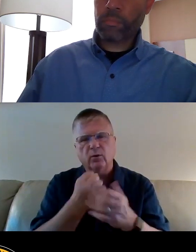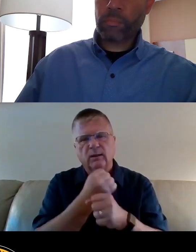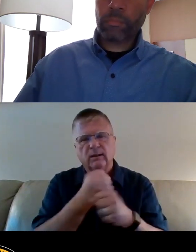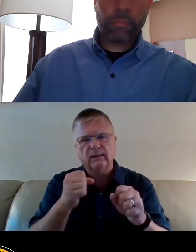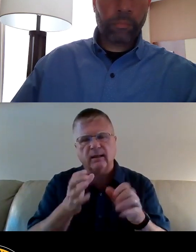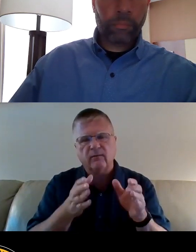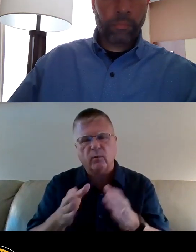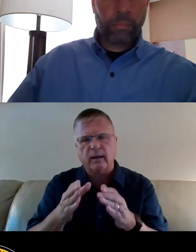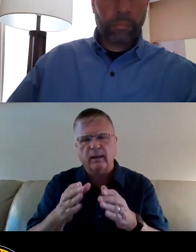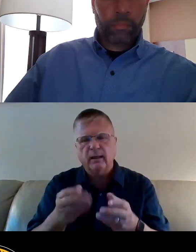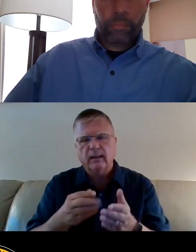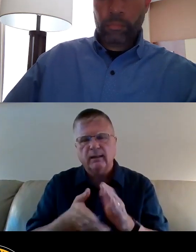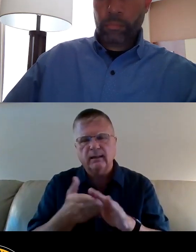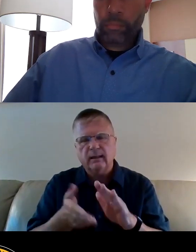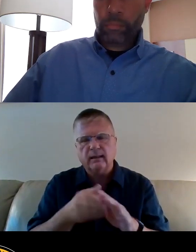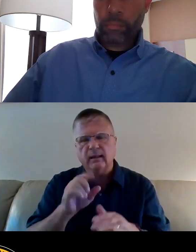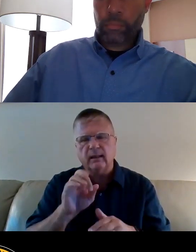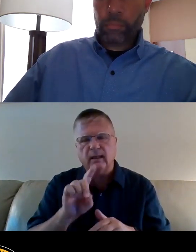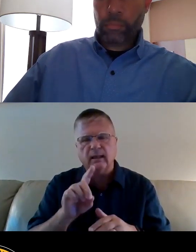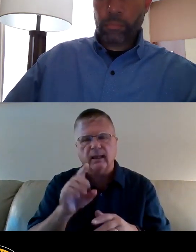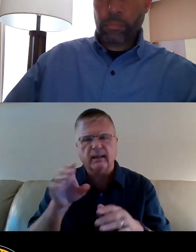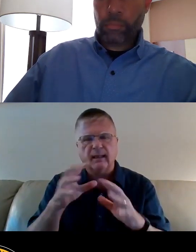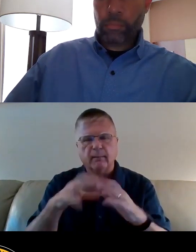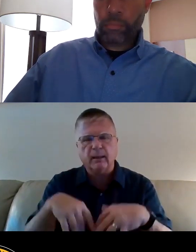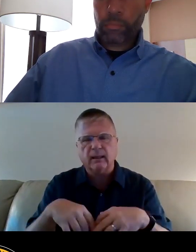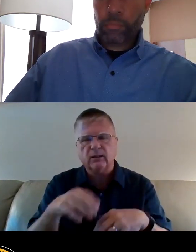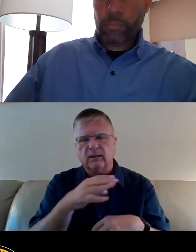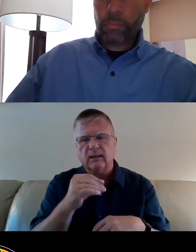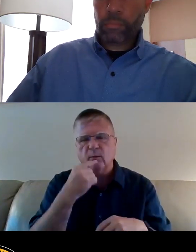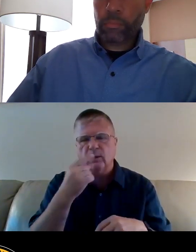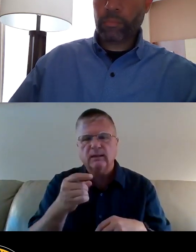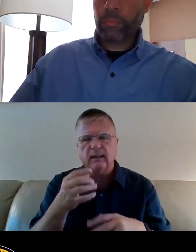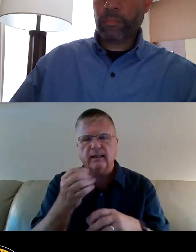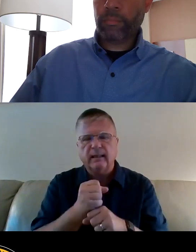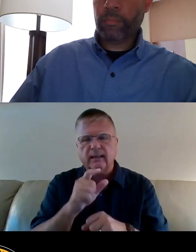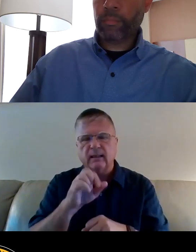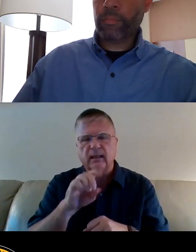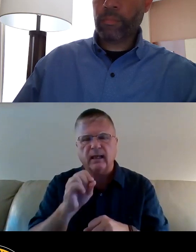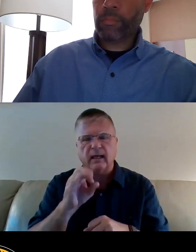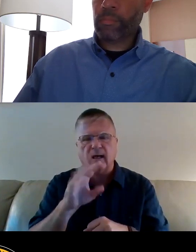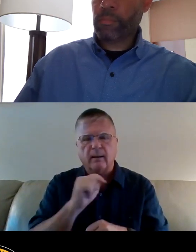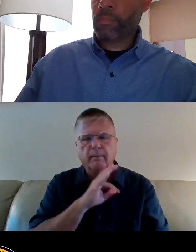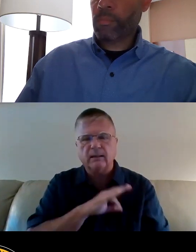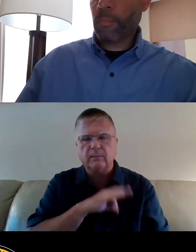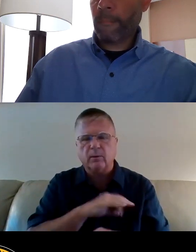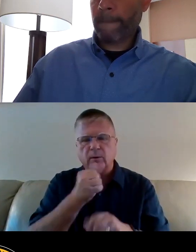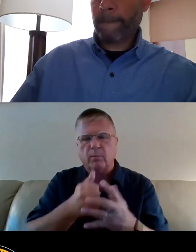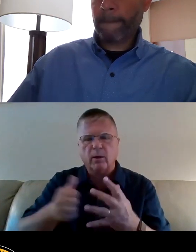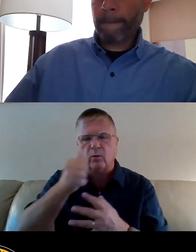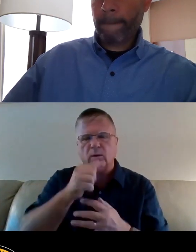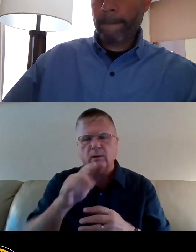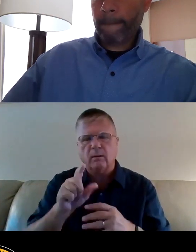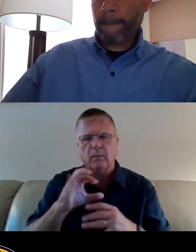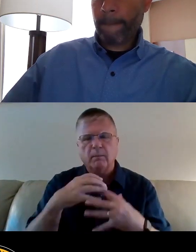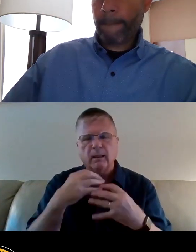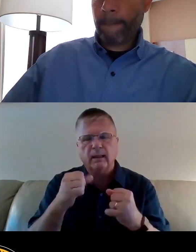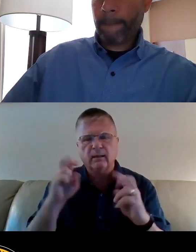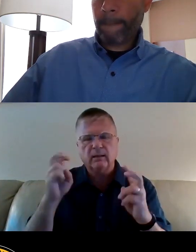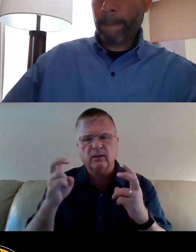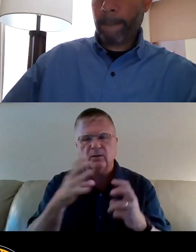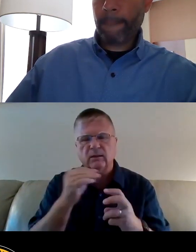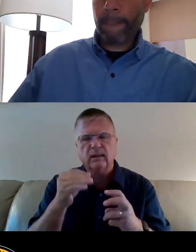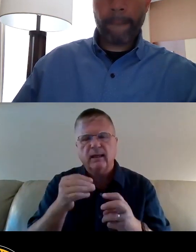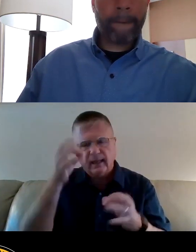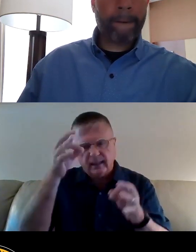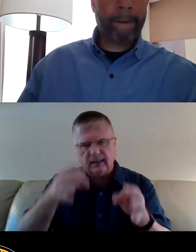demolitions. We stand to get the lead out of in the need to prioritize this public health and justice issue in the process of deciding how ARPA funds